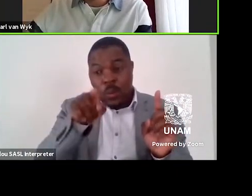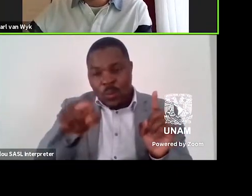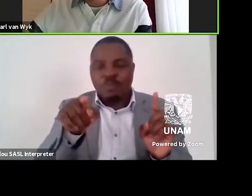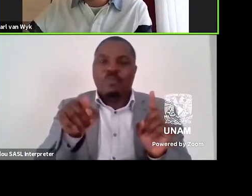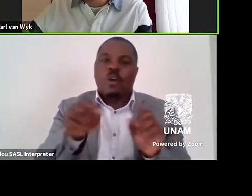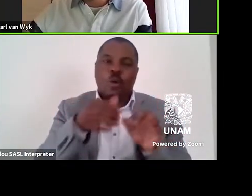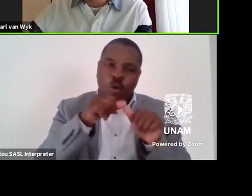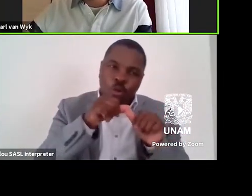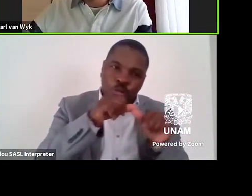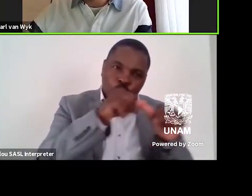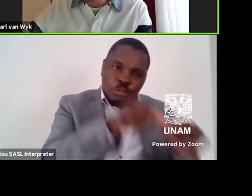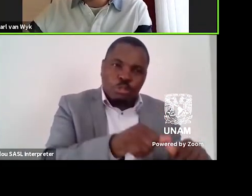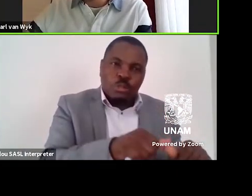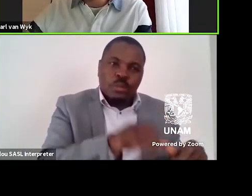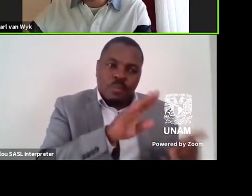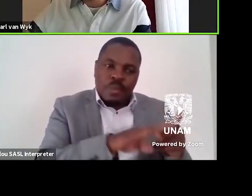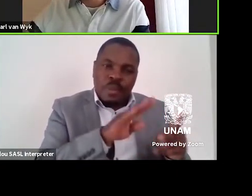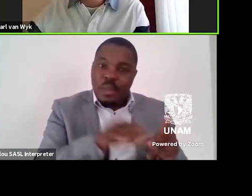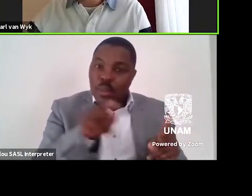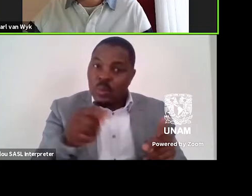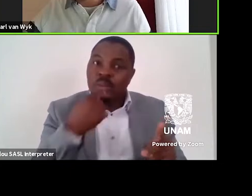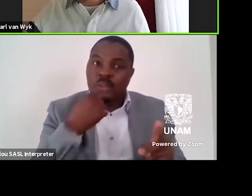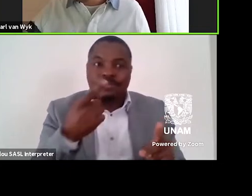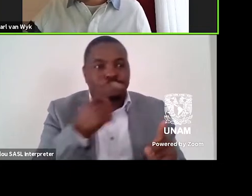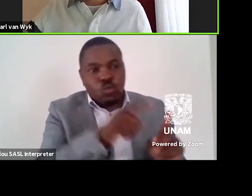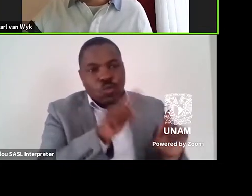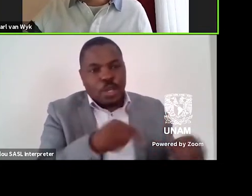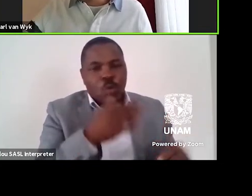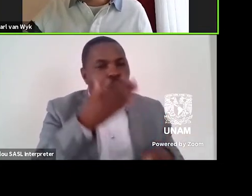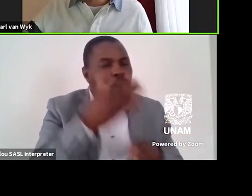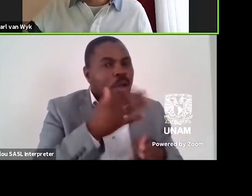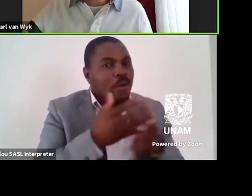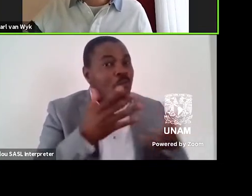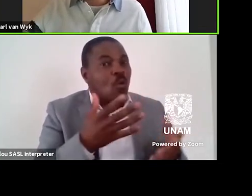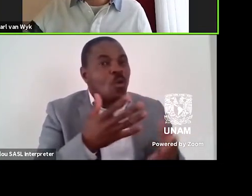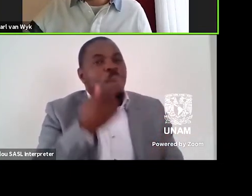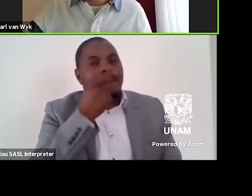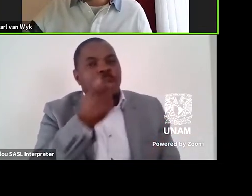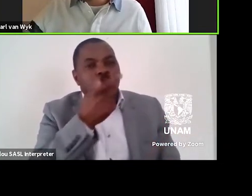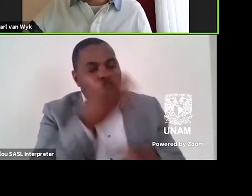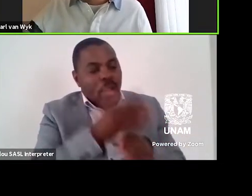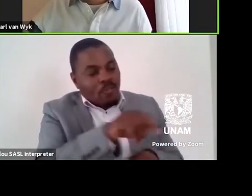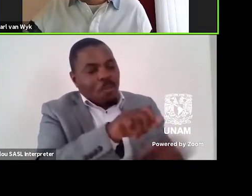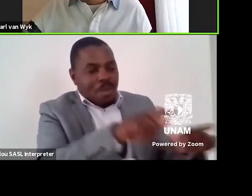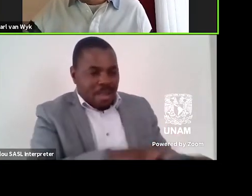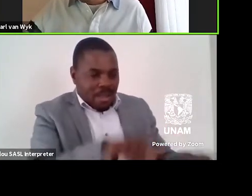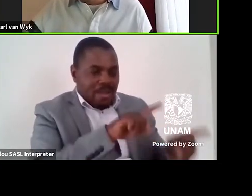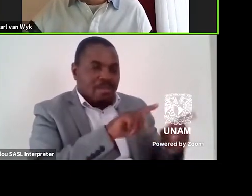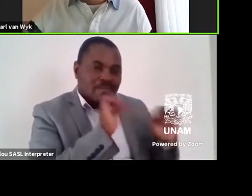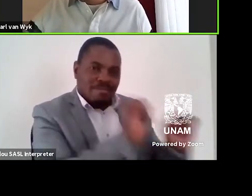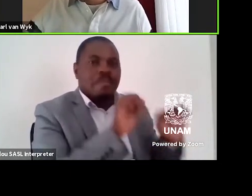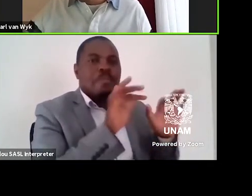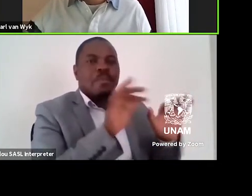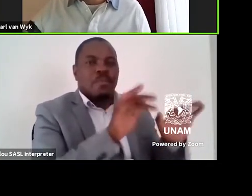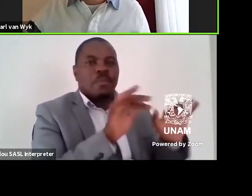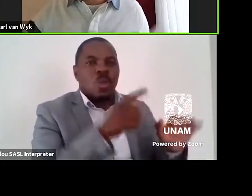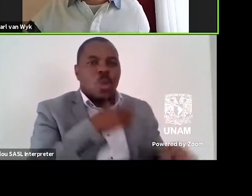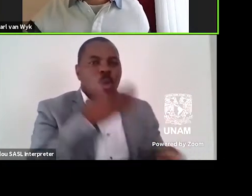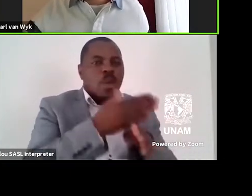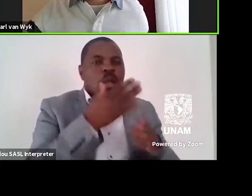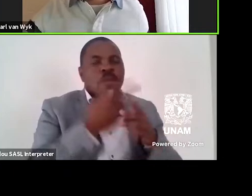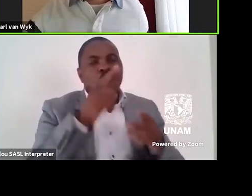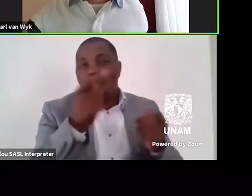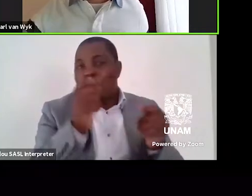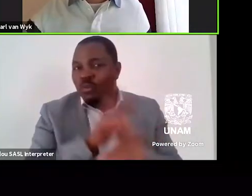it was he also who taught me that we do not work for men, that we work for the land and the people. We do not even work for money, he